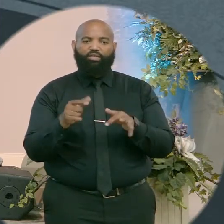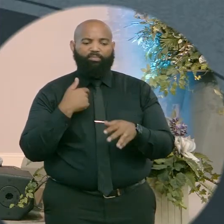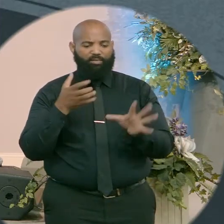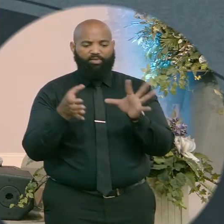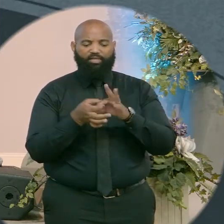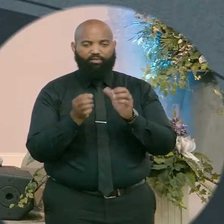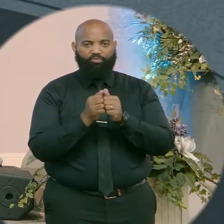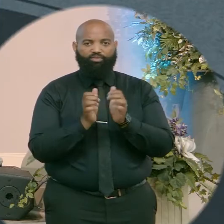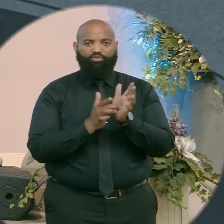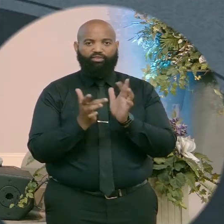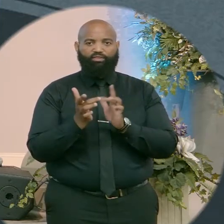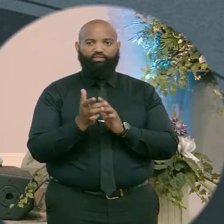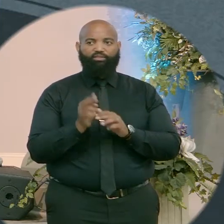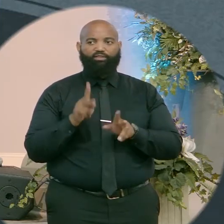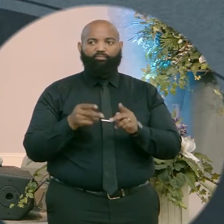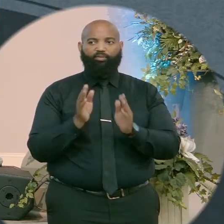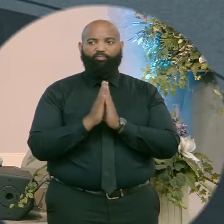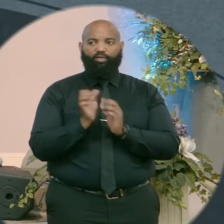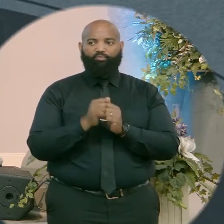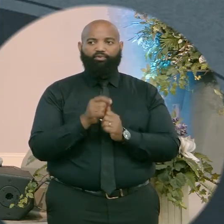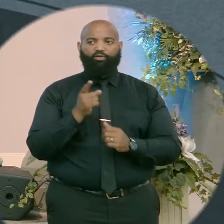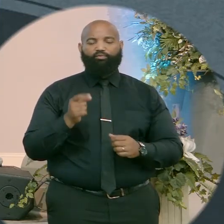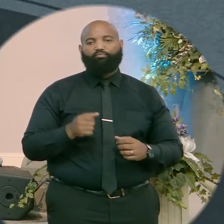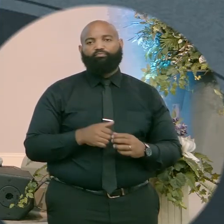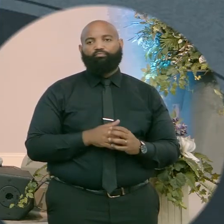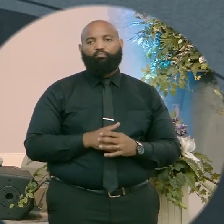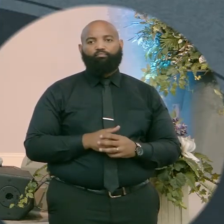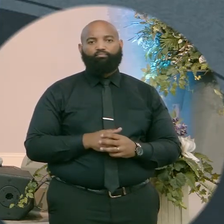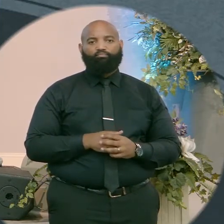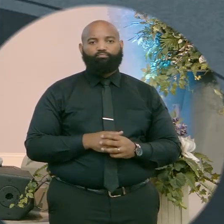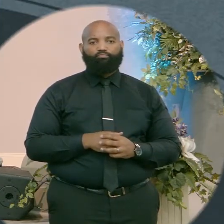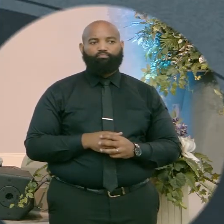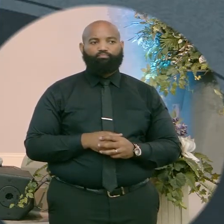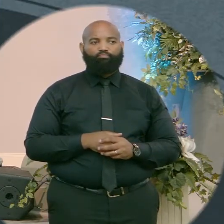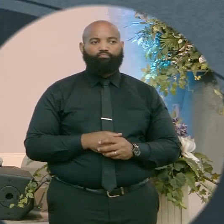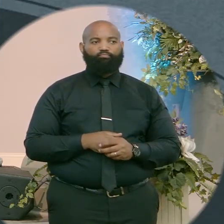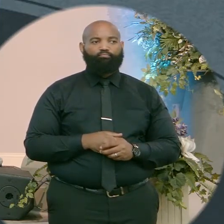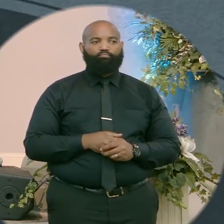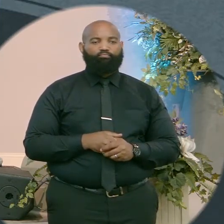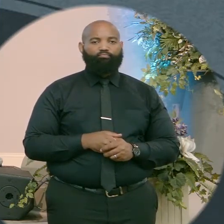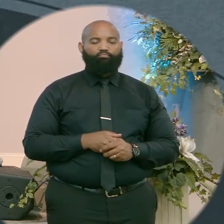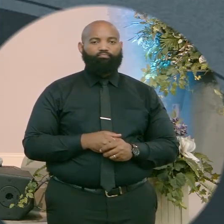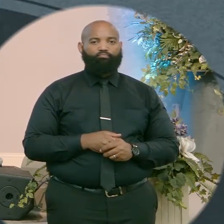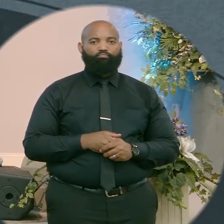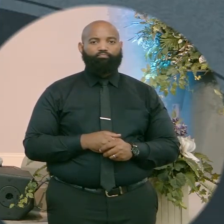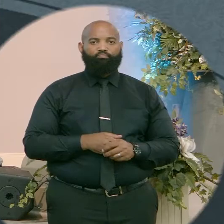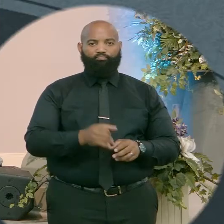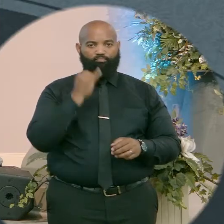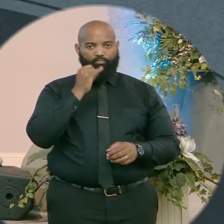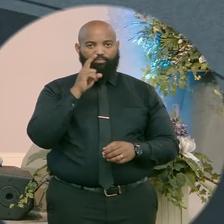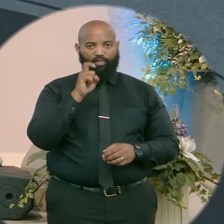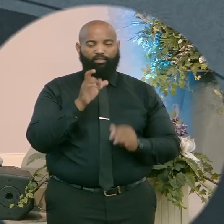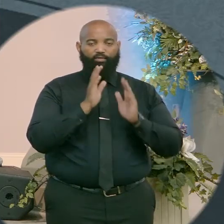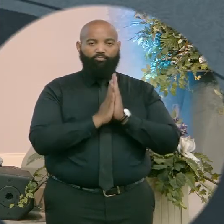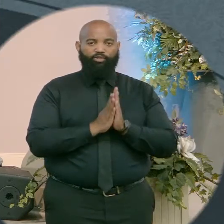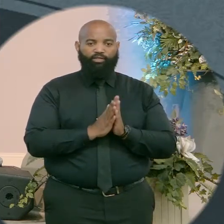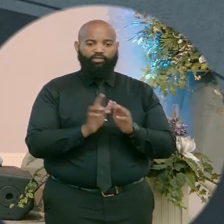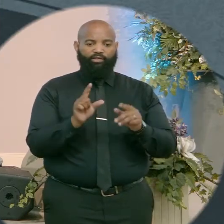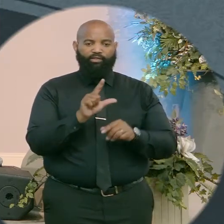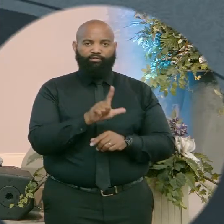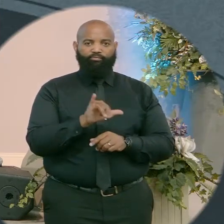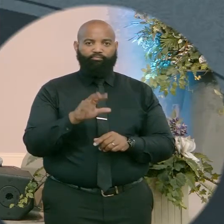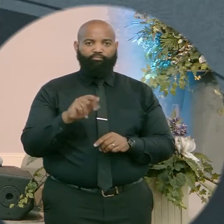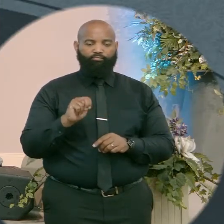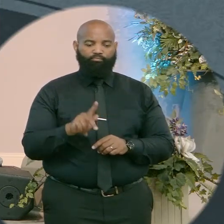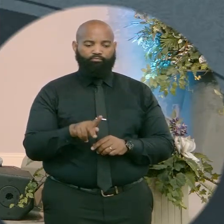we have a team that will pray with you. Or if you just need prayer, there's an icon. Hit prayer. We